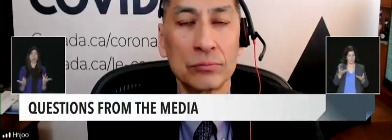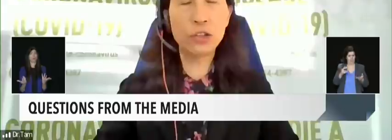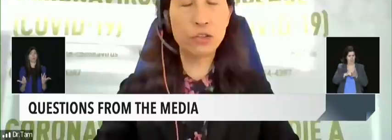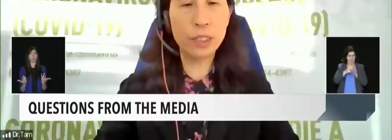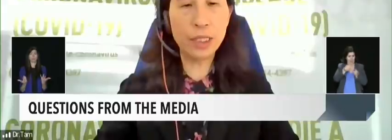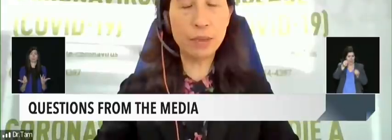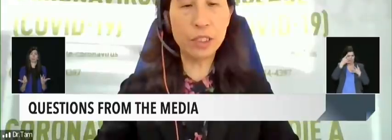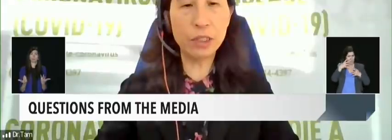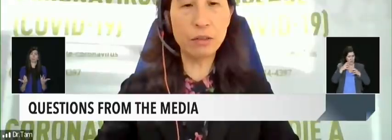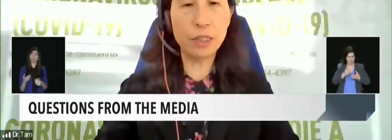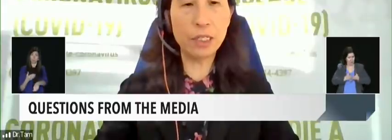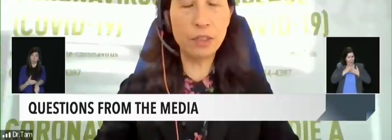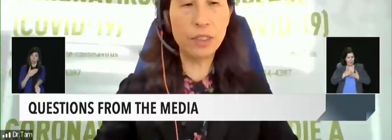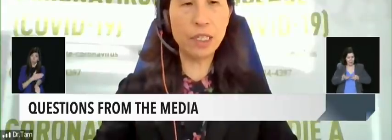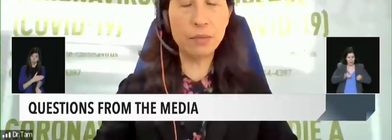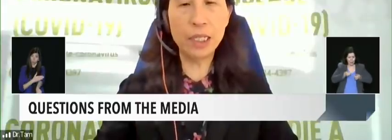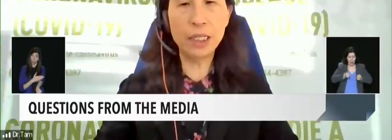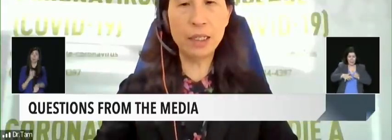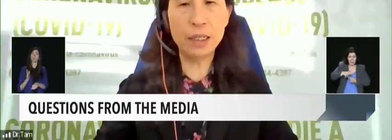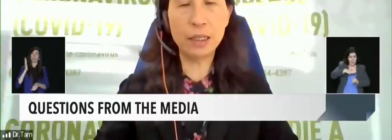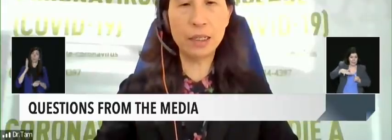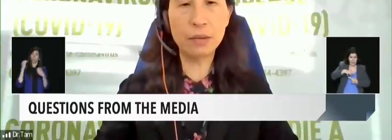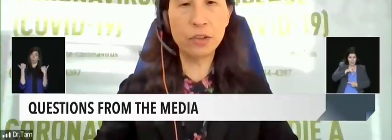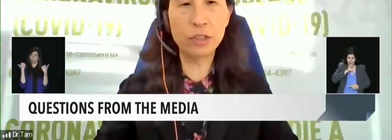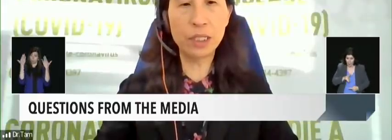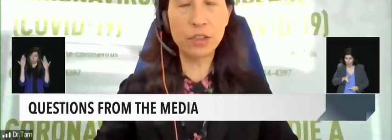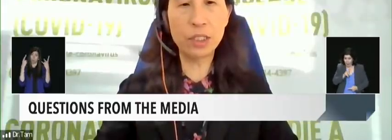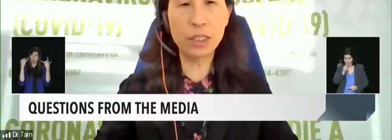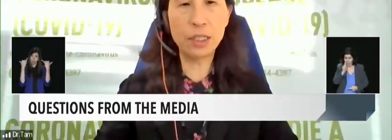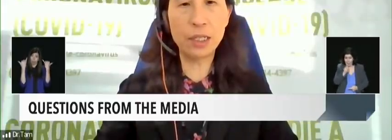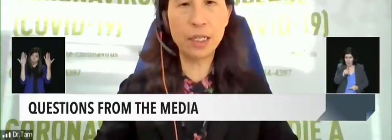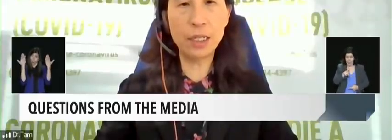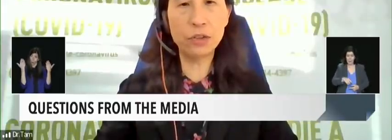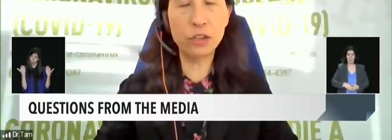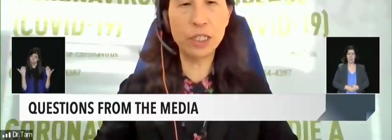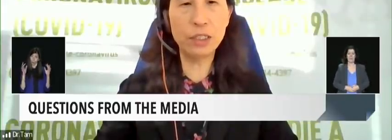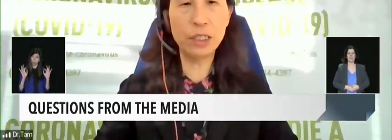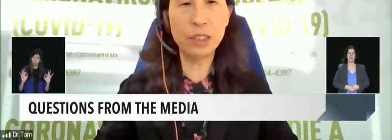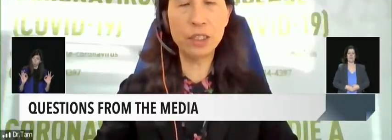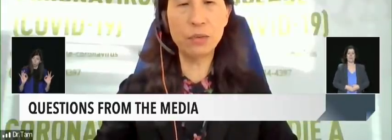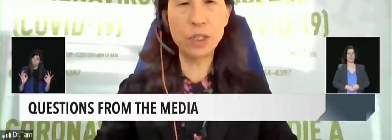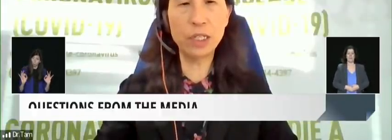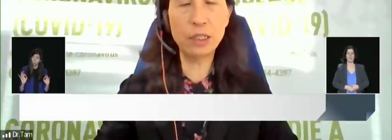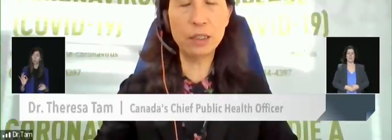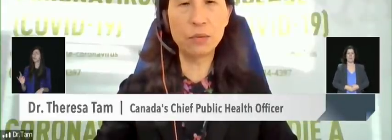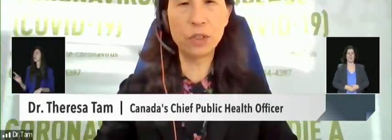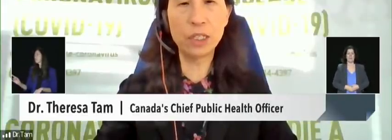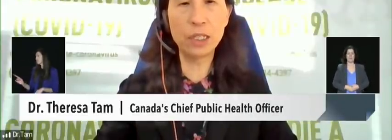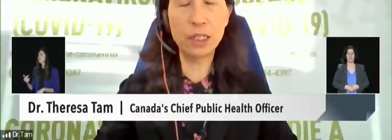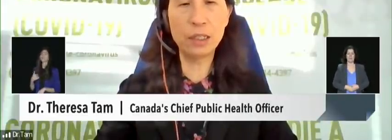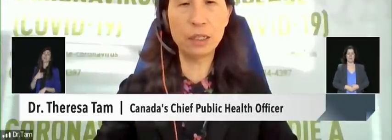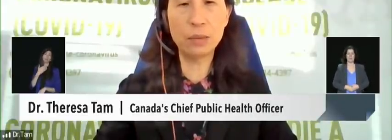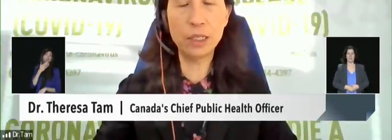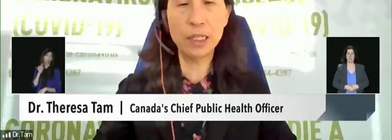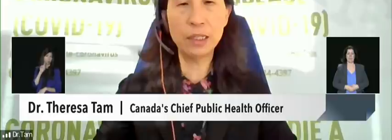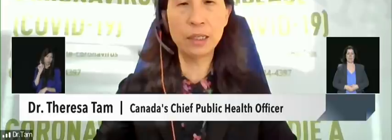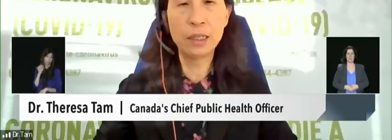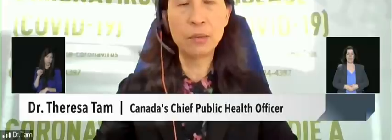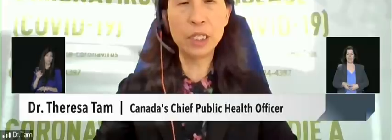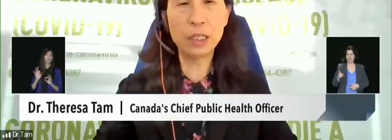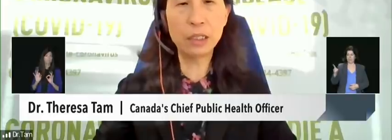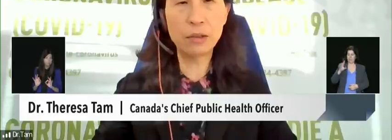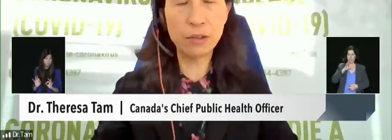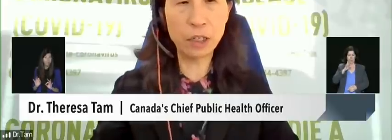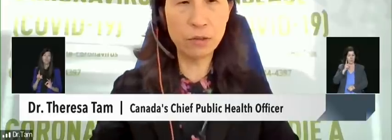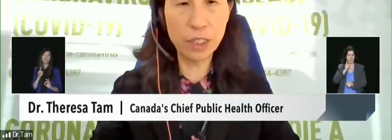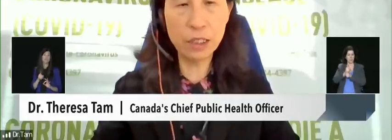Yes, Teresa Tam. So, as you said, many jurisdictions are now trying to discern whether someone is hospitalised